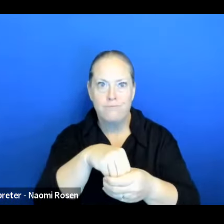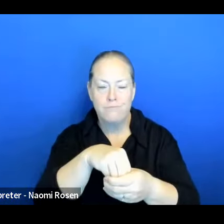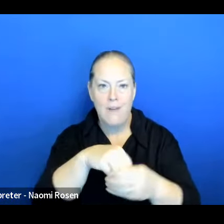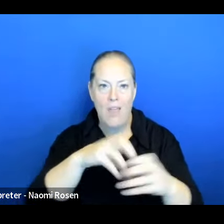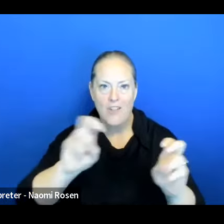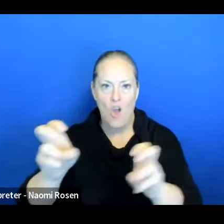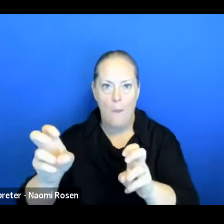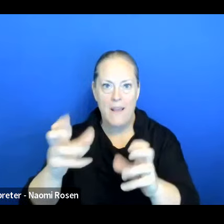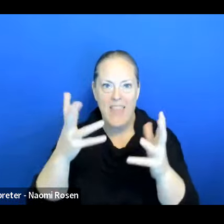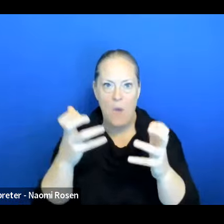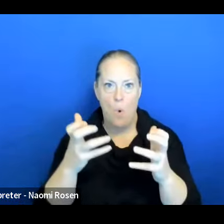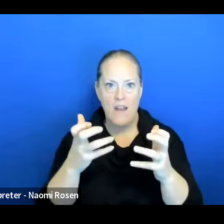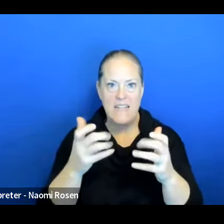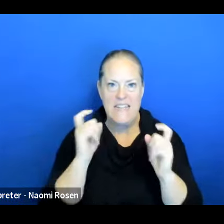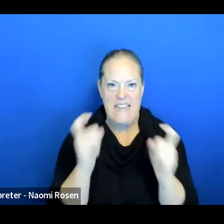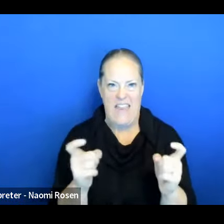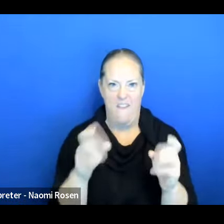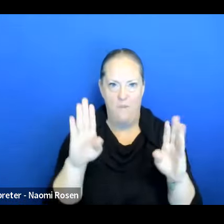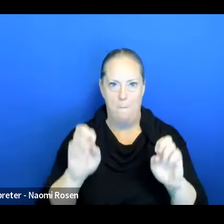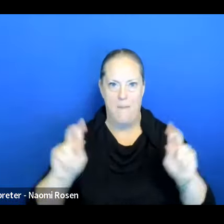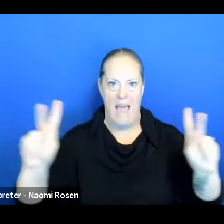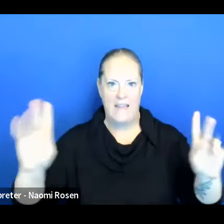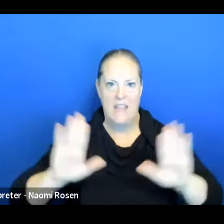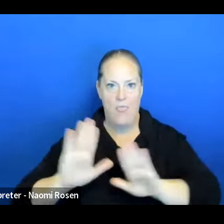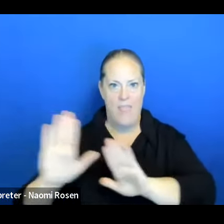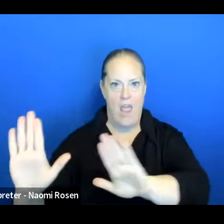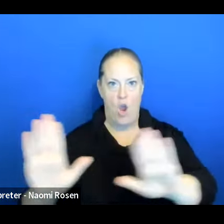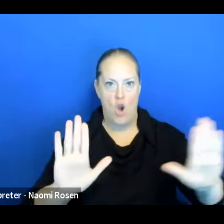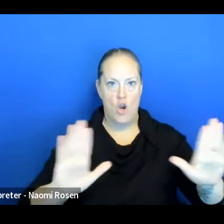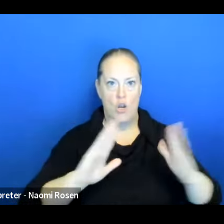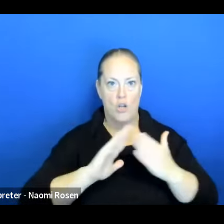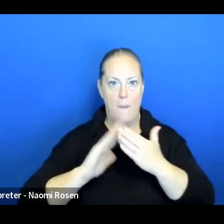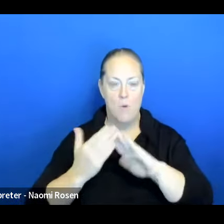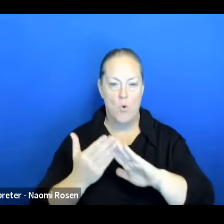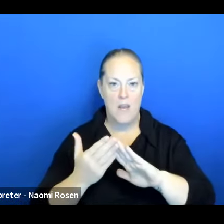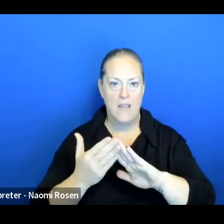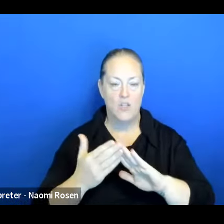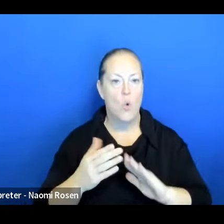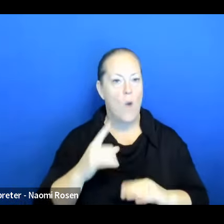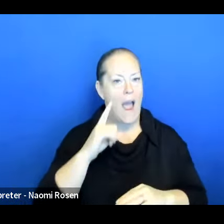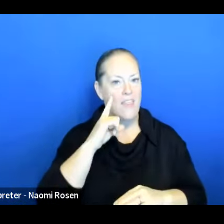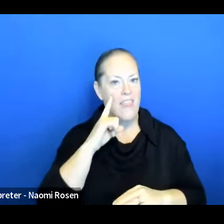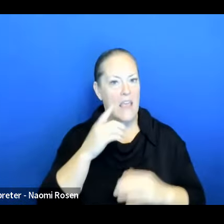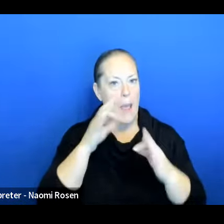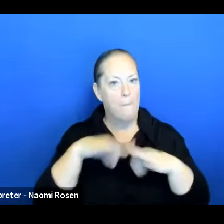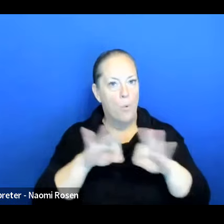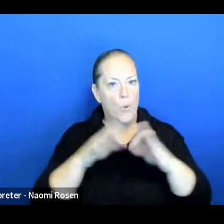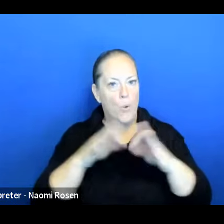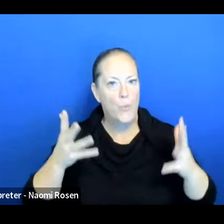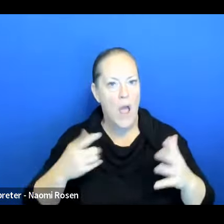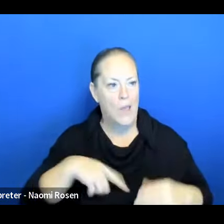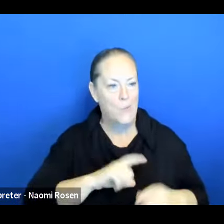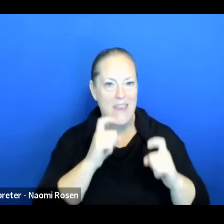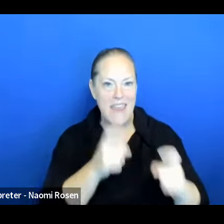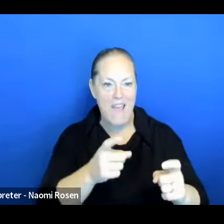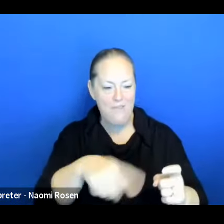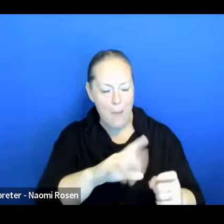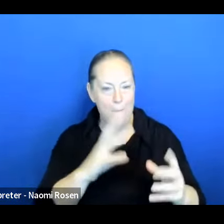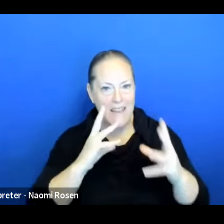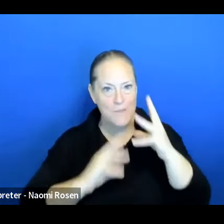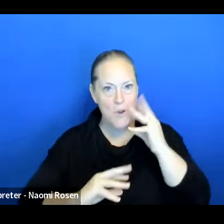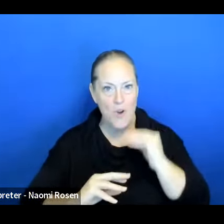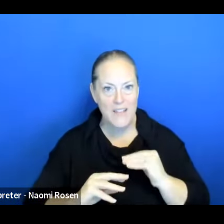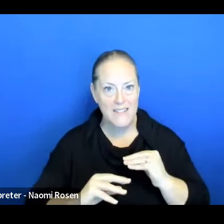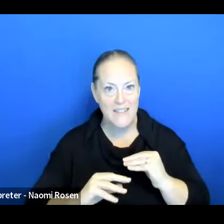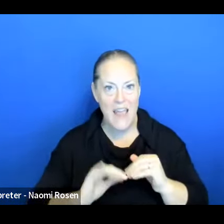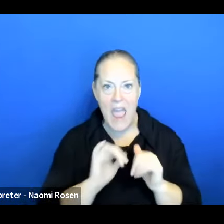communities. And I think it's based on giving them an experience. How can we put all the things that we